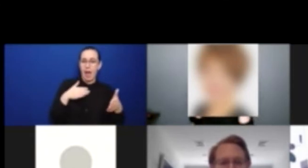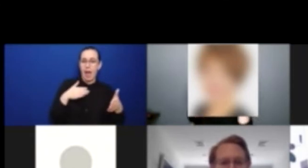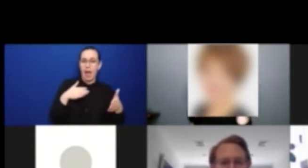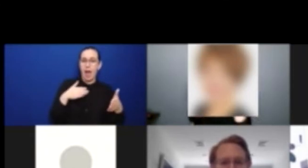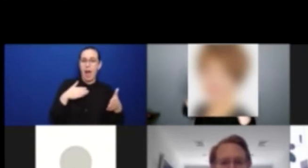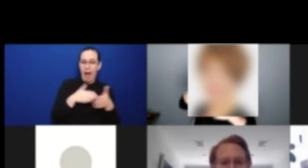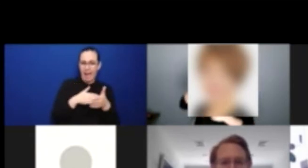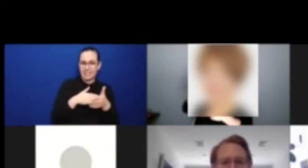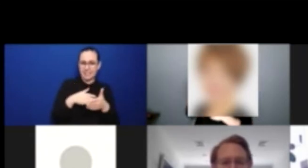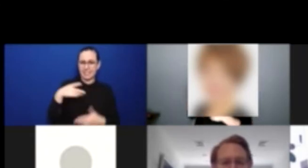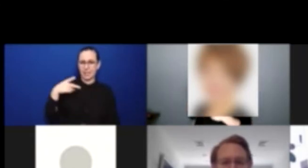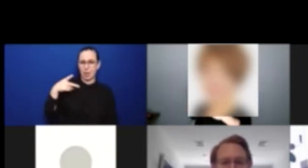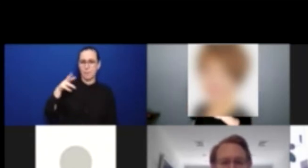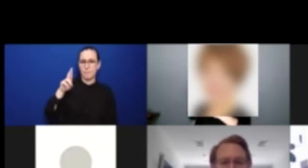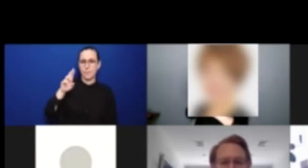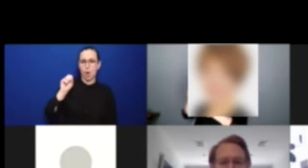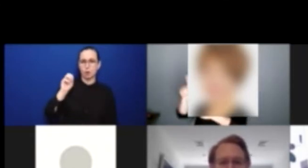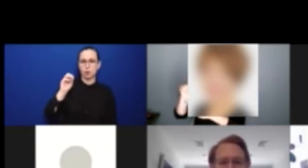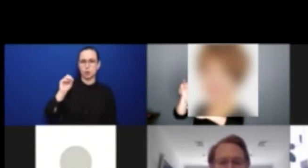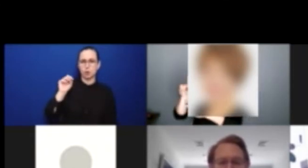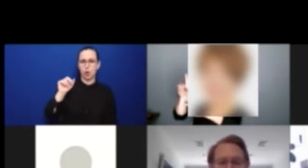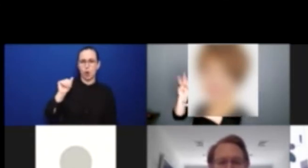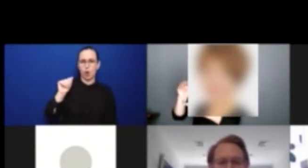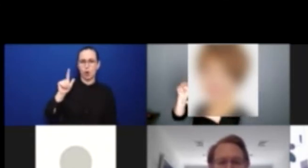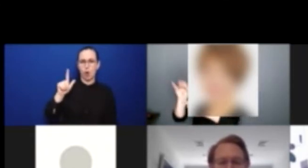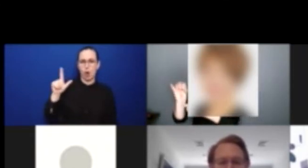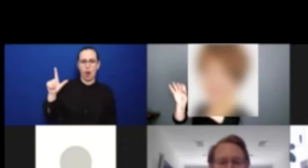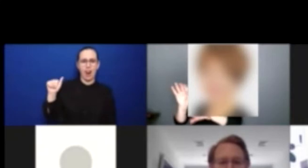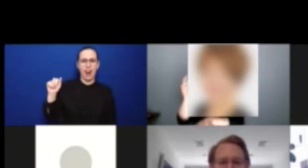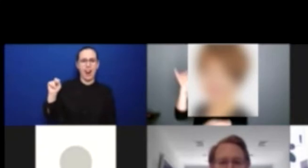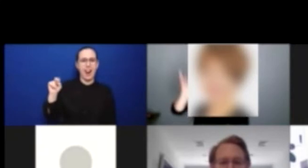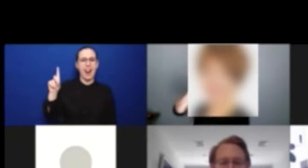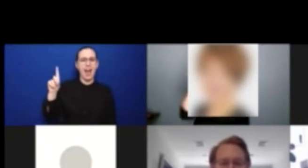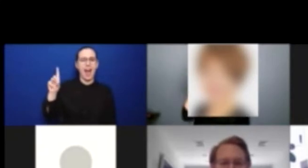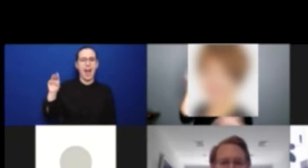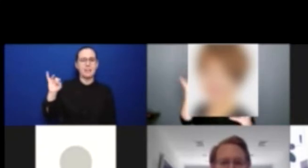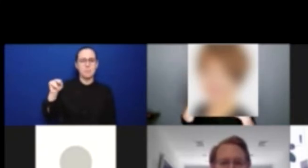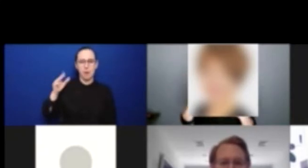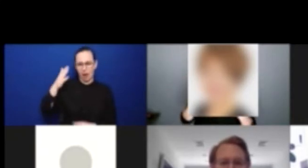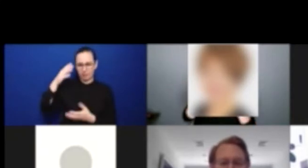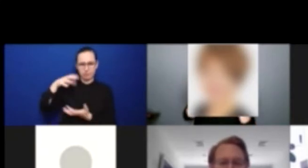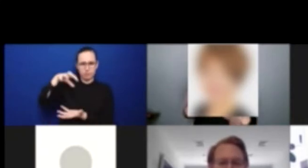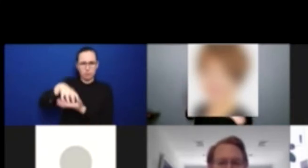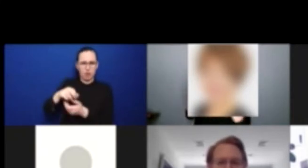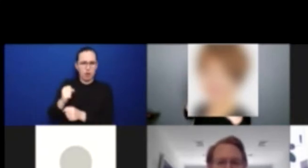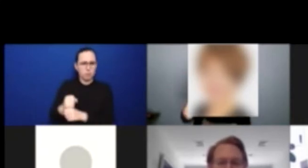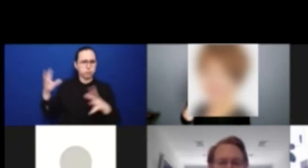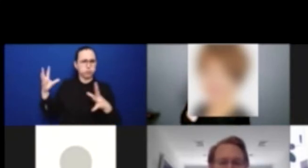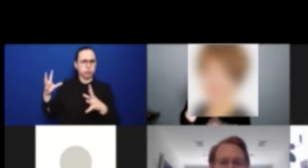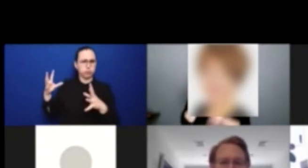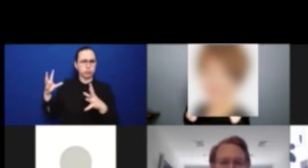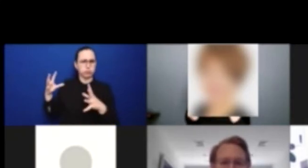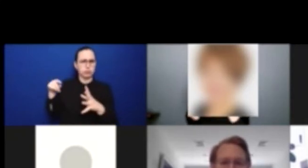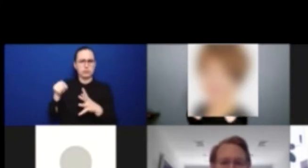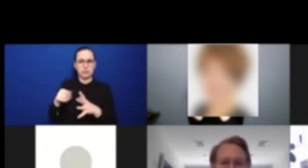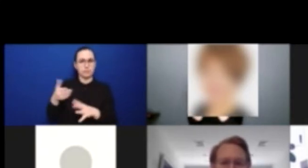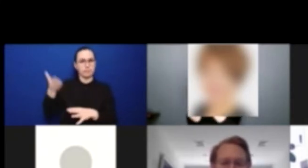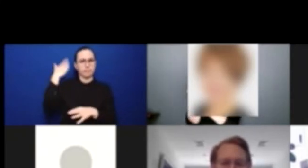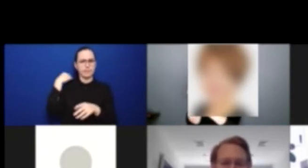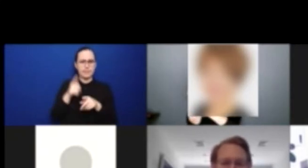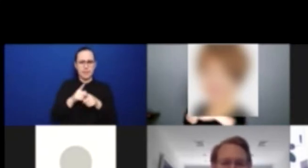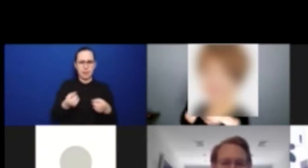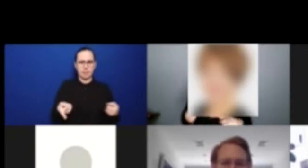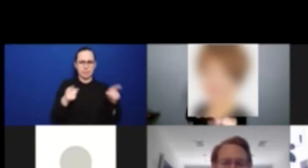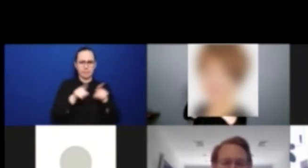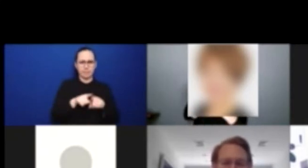Ottawa convention, there is a provision around victim assistance. And I was involved with the drafting